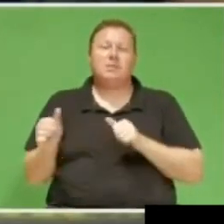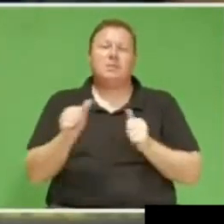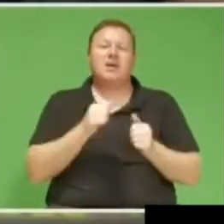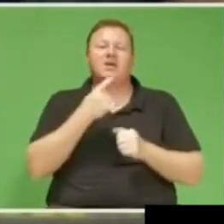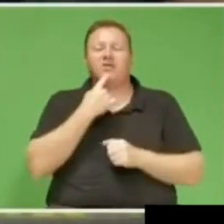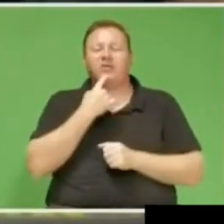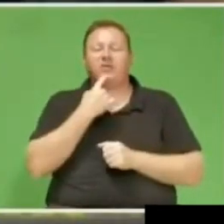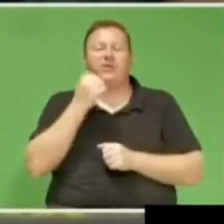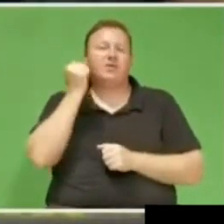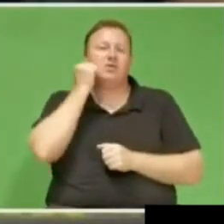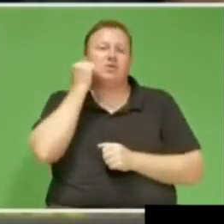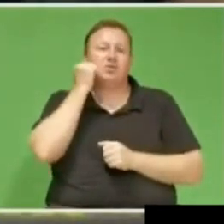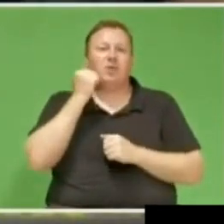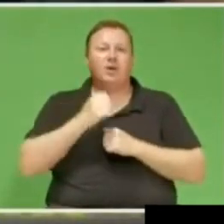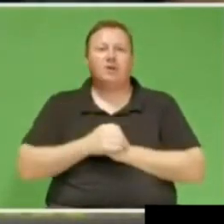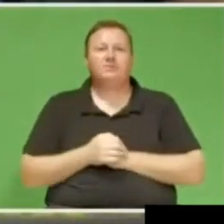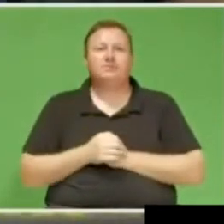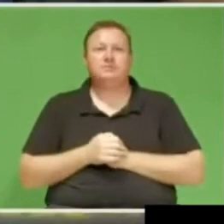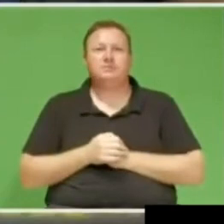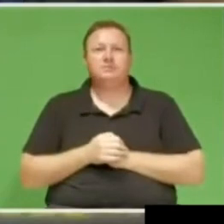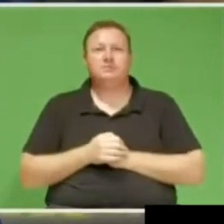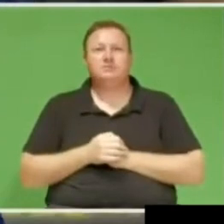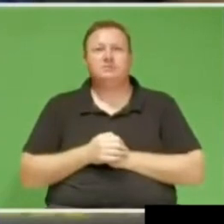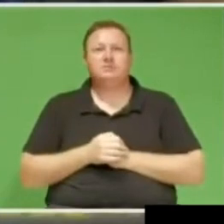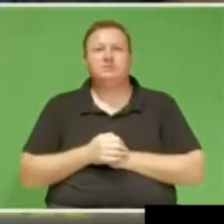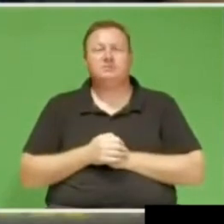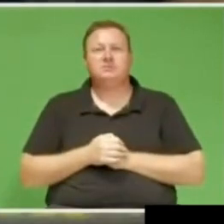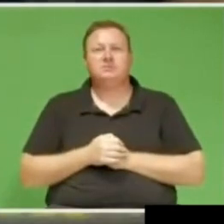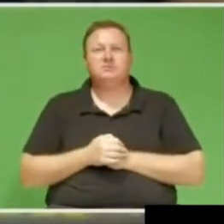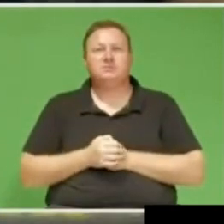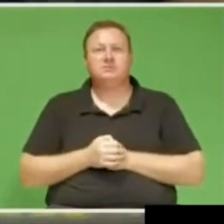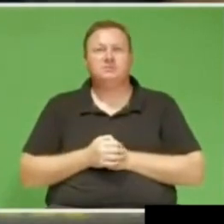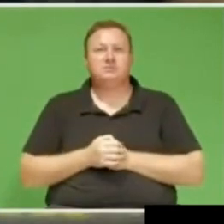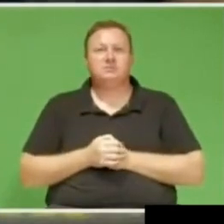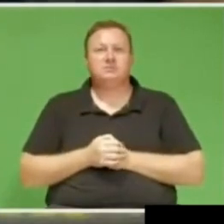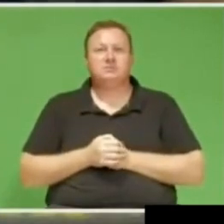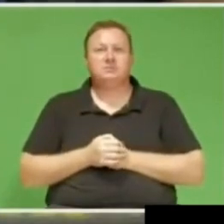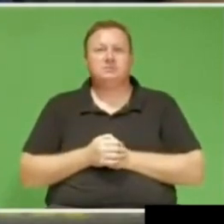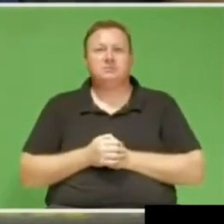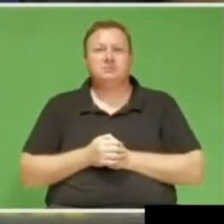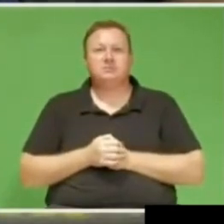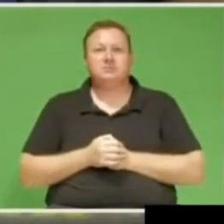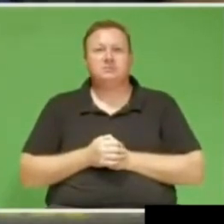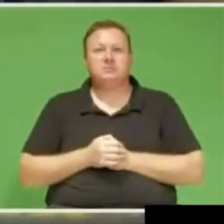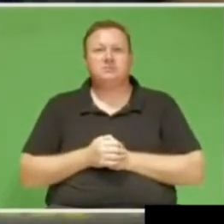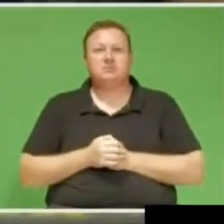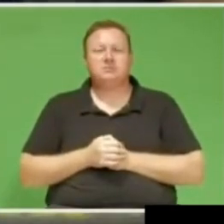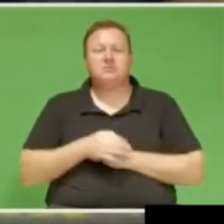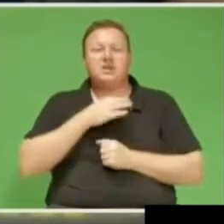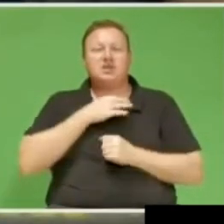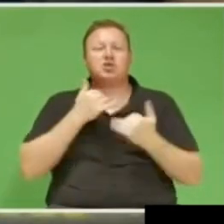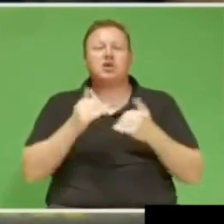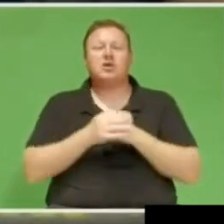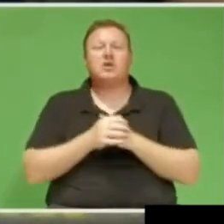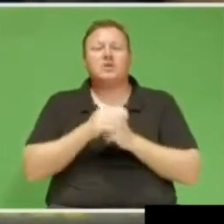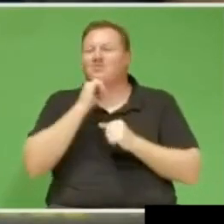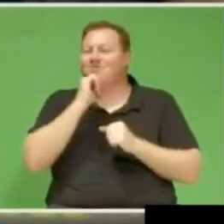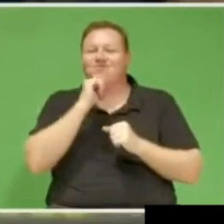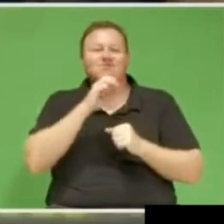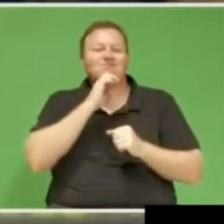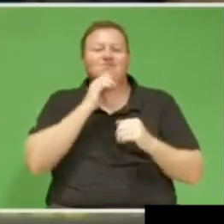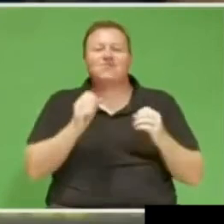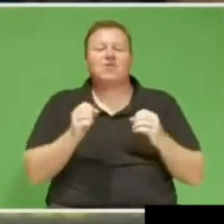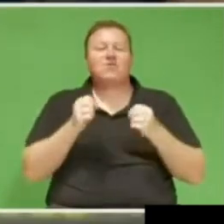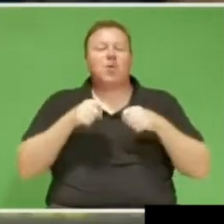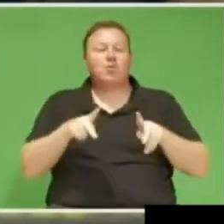The lack of equal opportunities in South Africa is education